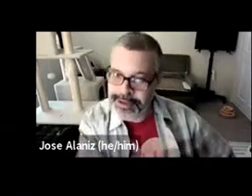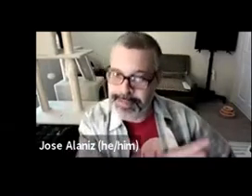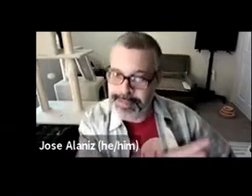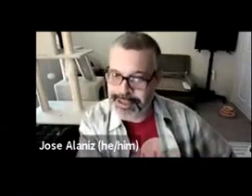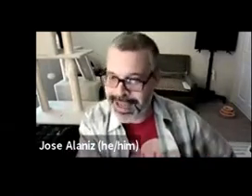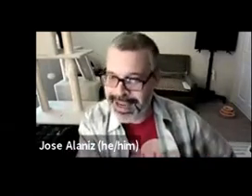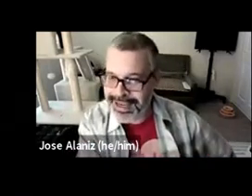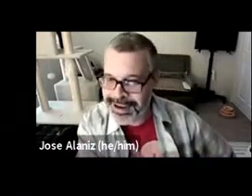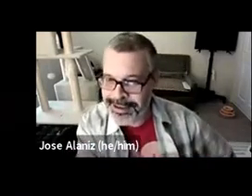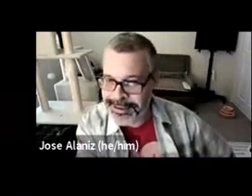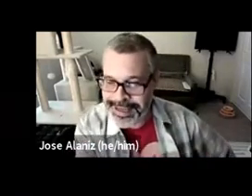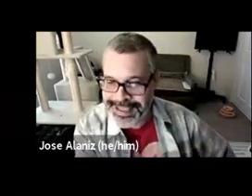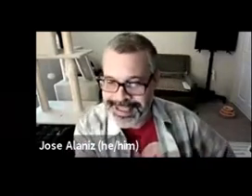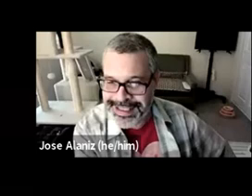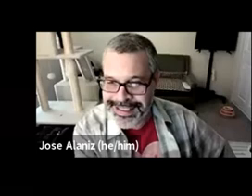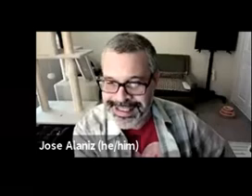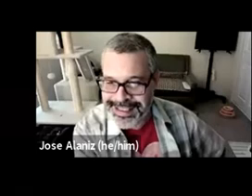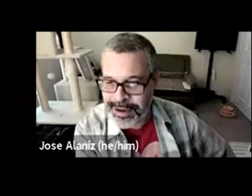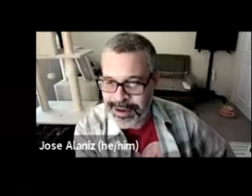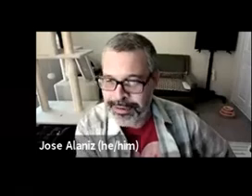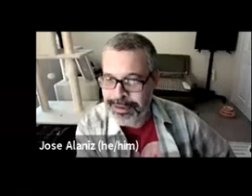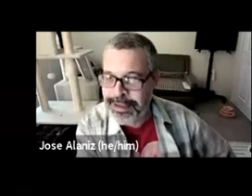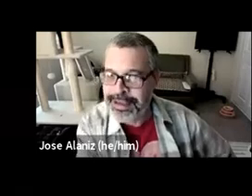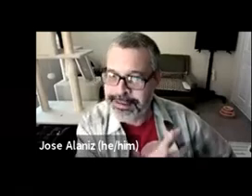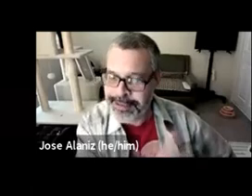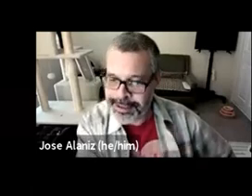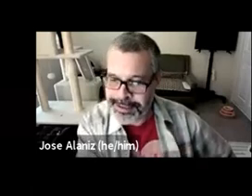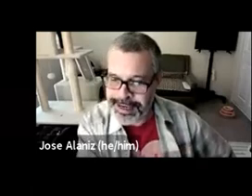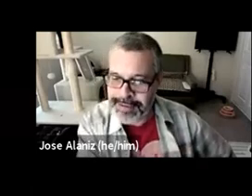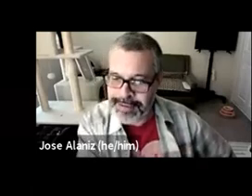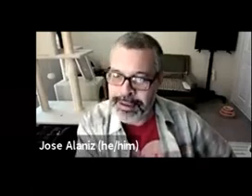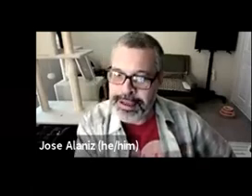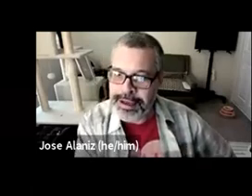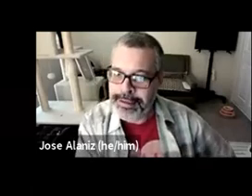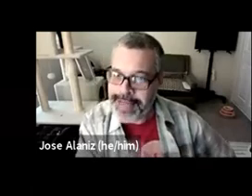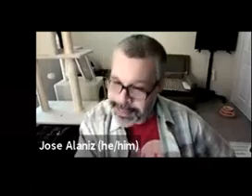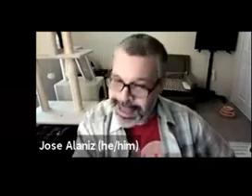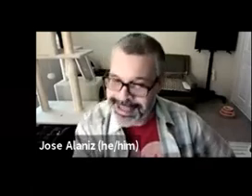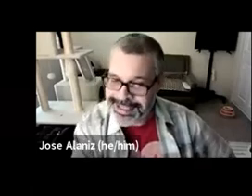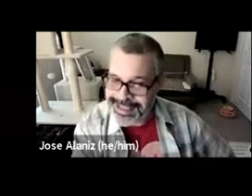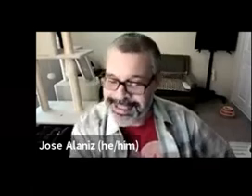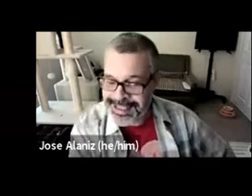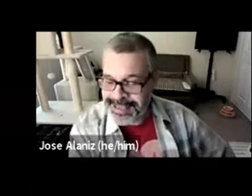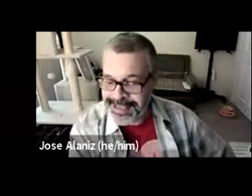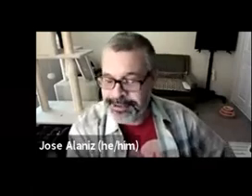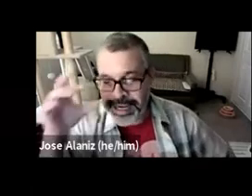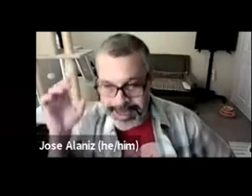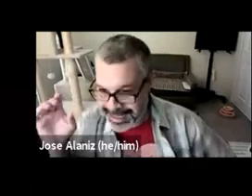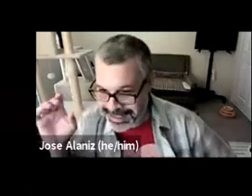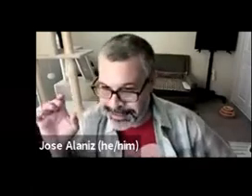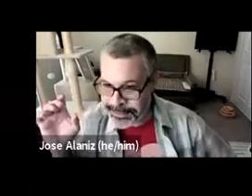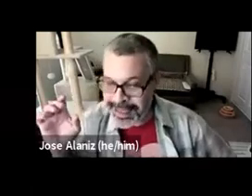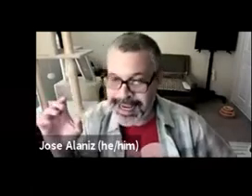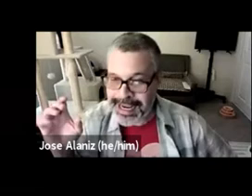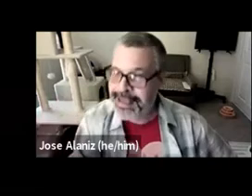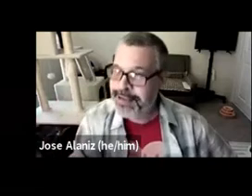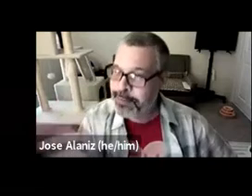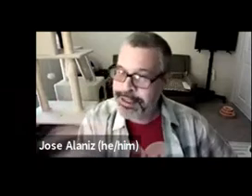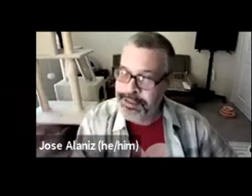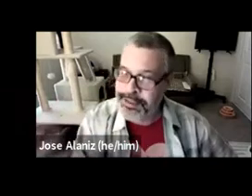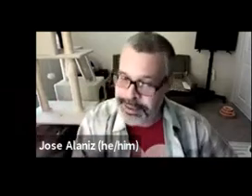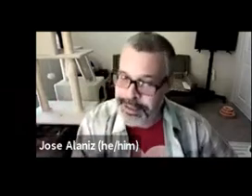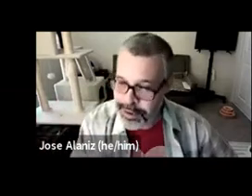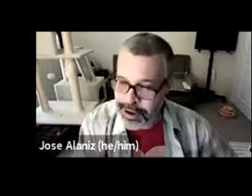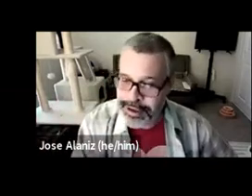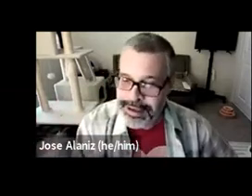who is the other major blind character of the 1960s in Marvel, who's also a daredevil. Um, his blindness is signaled by dark glasses, and I